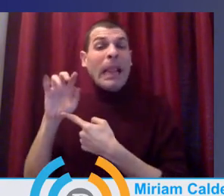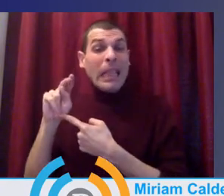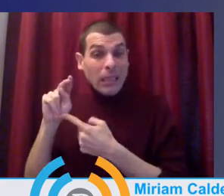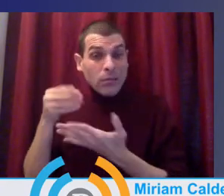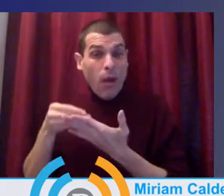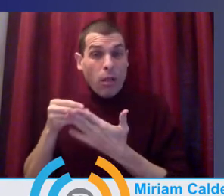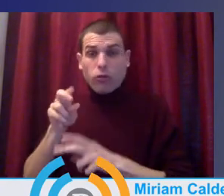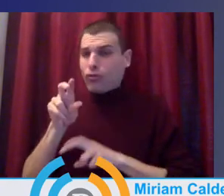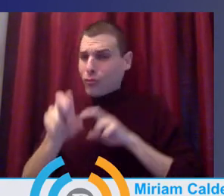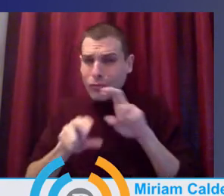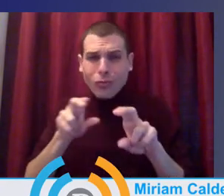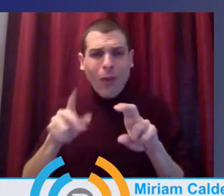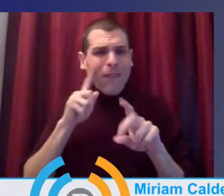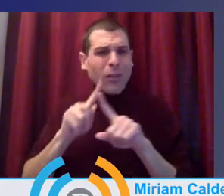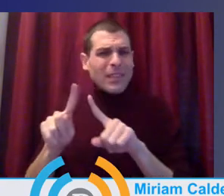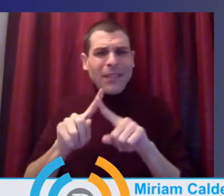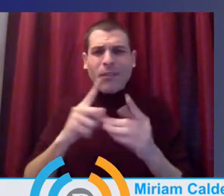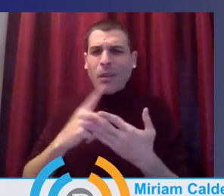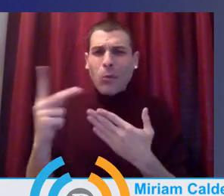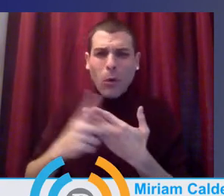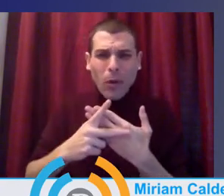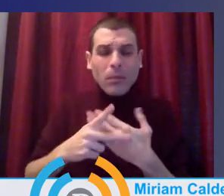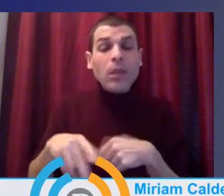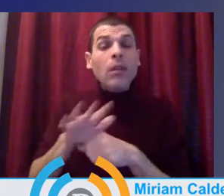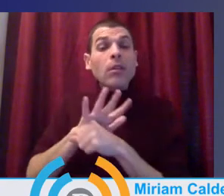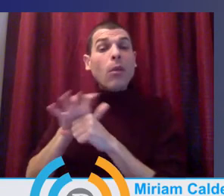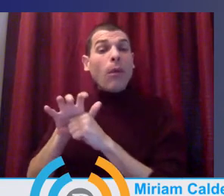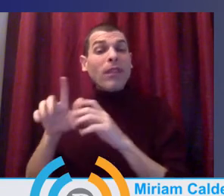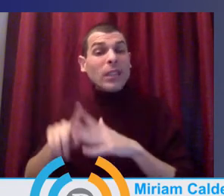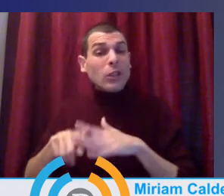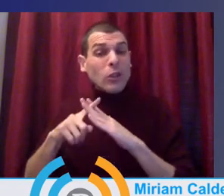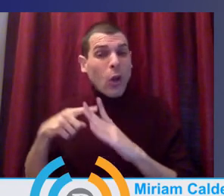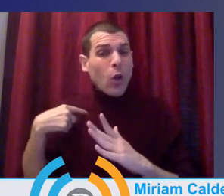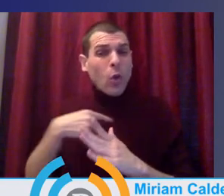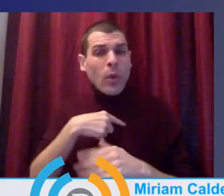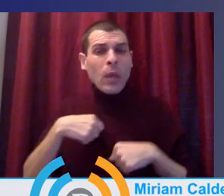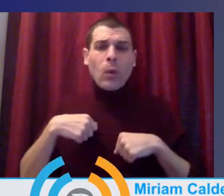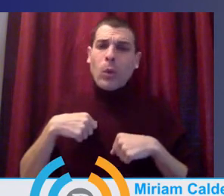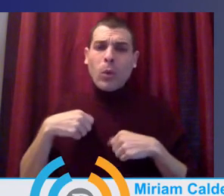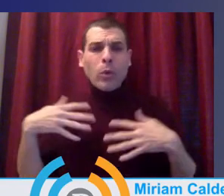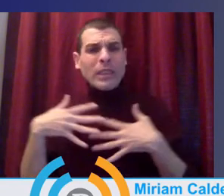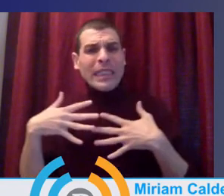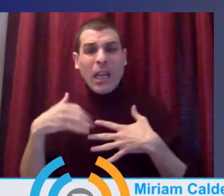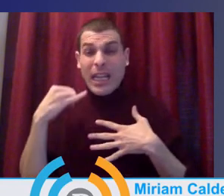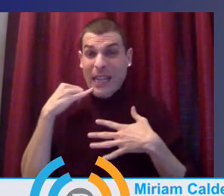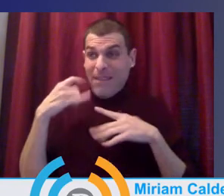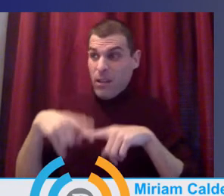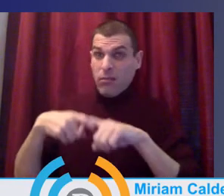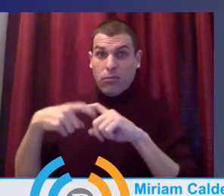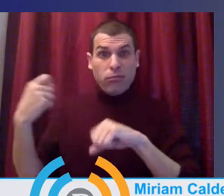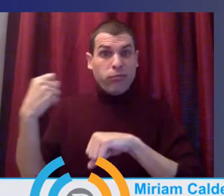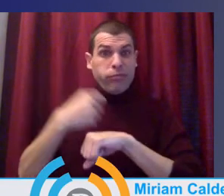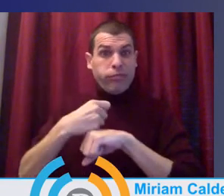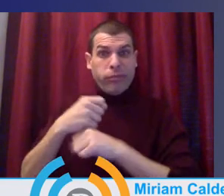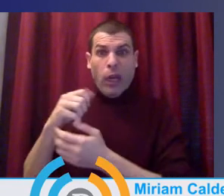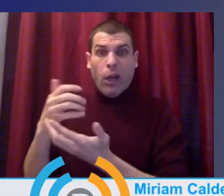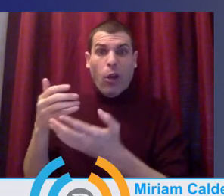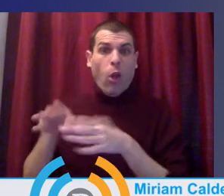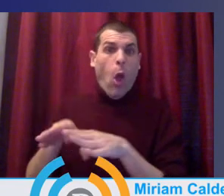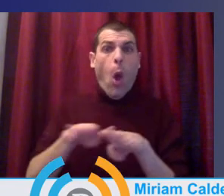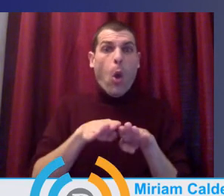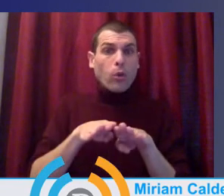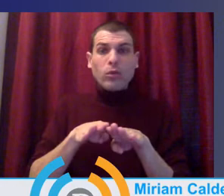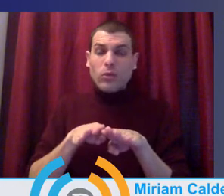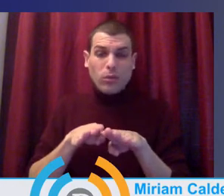At the start of the pandemic, we really feared that a prolonged childcare program closure would lead to a permanent closure, and we by no